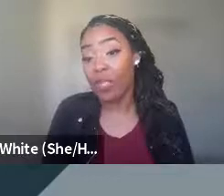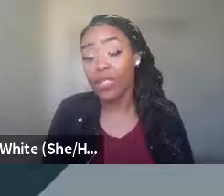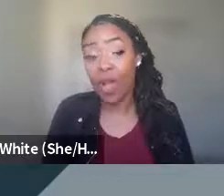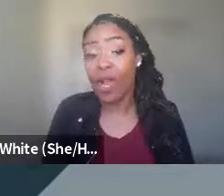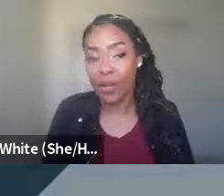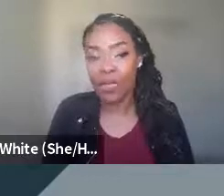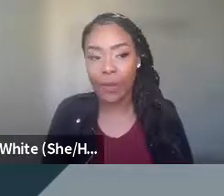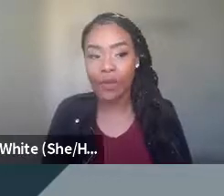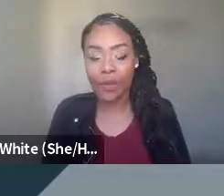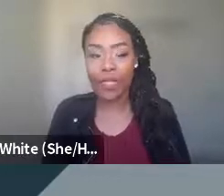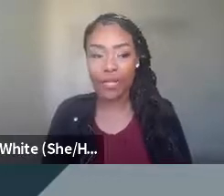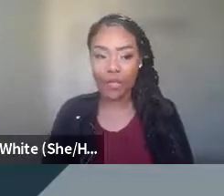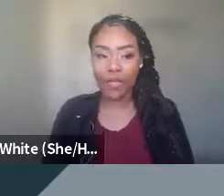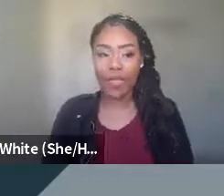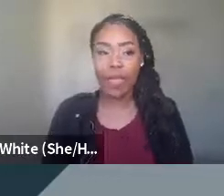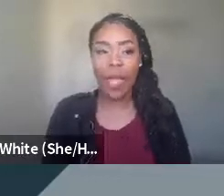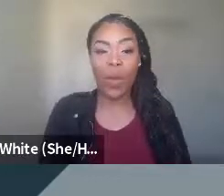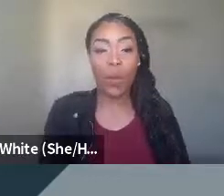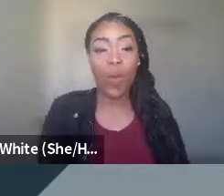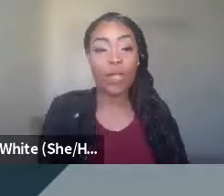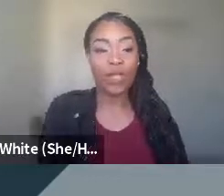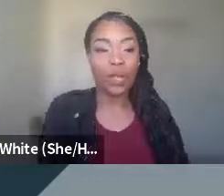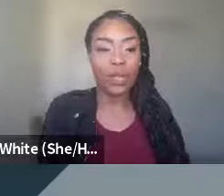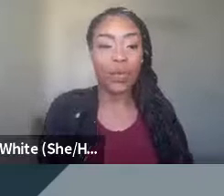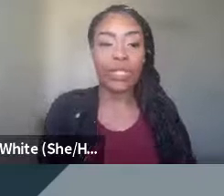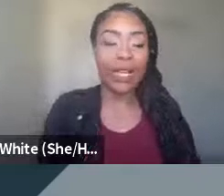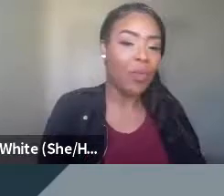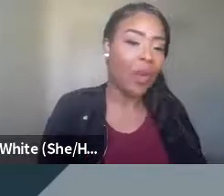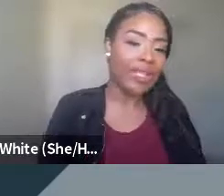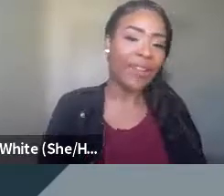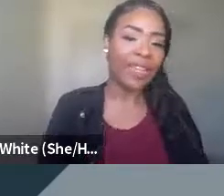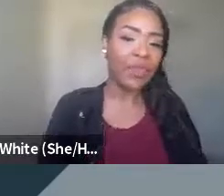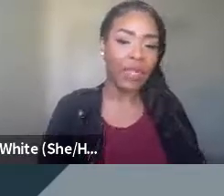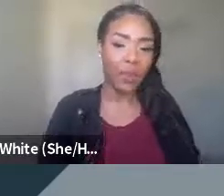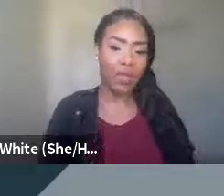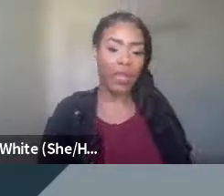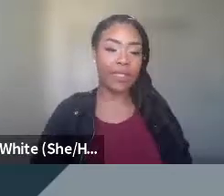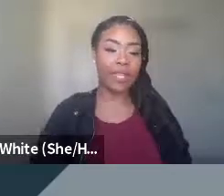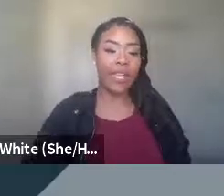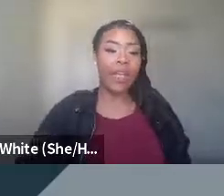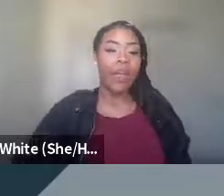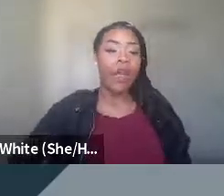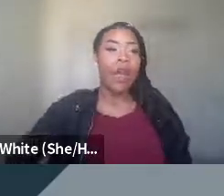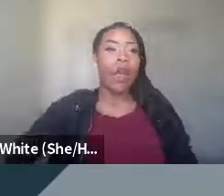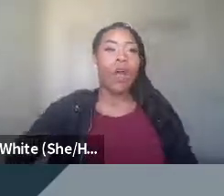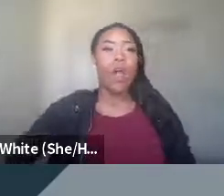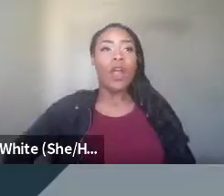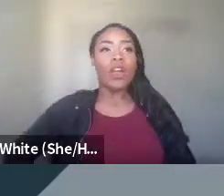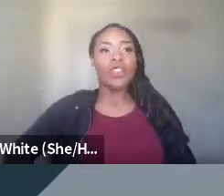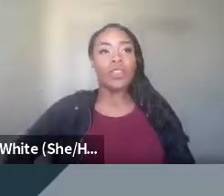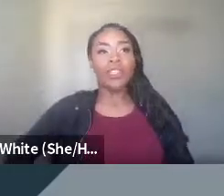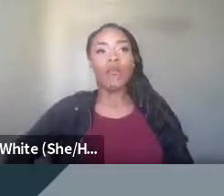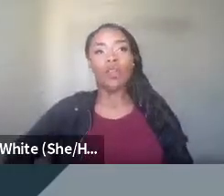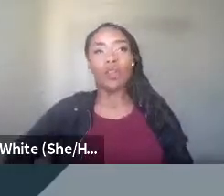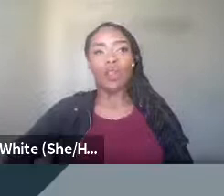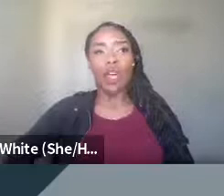comfortable talking to us about those things. We want to protect promoting safety and trustworthiness. Are